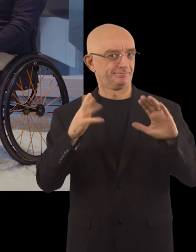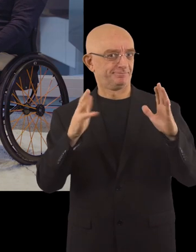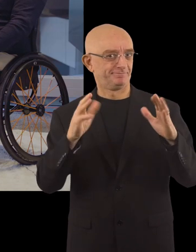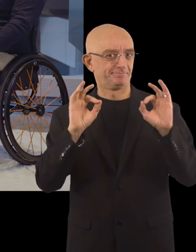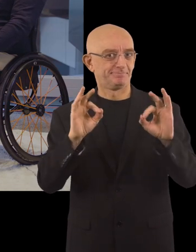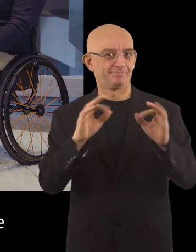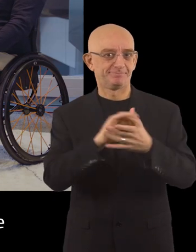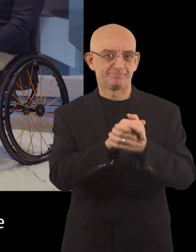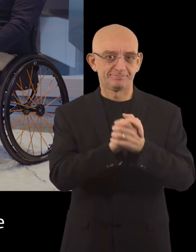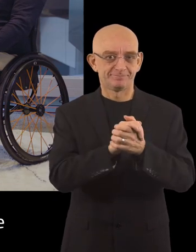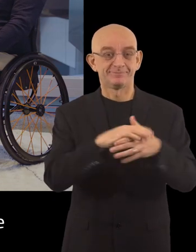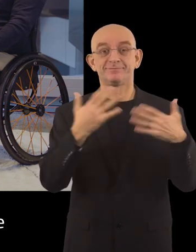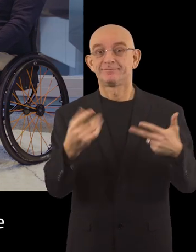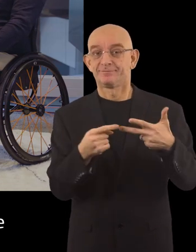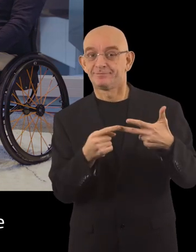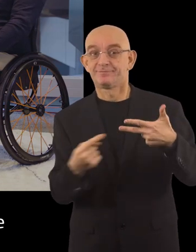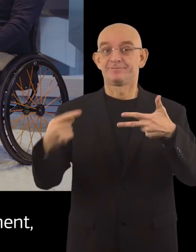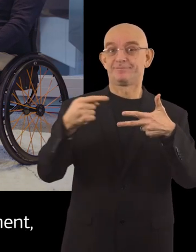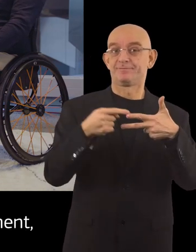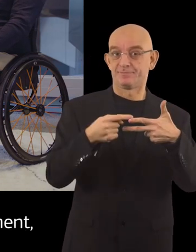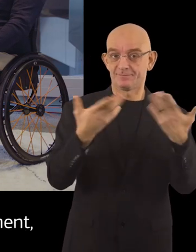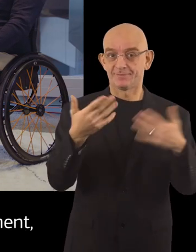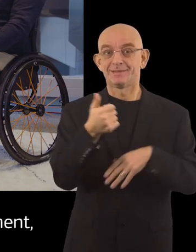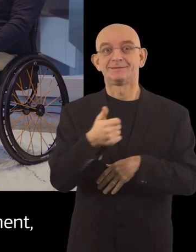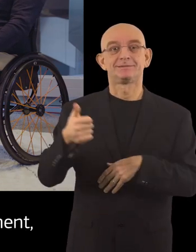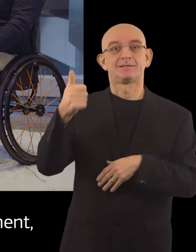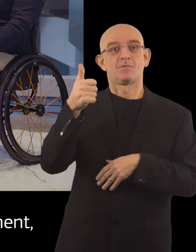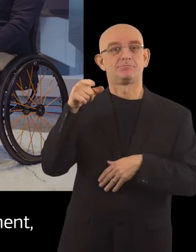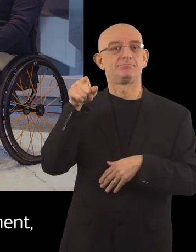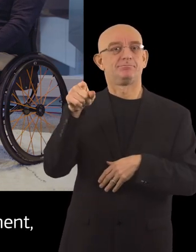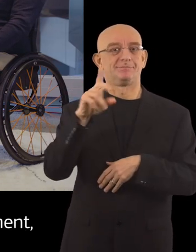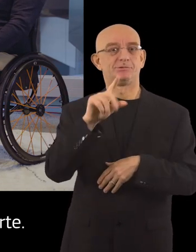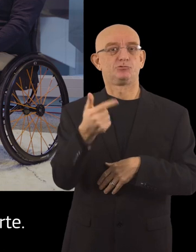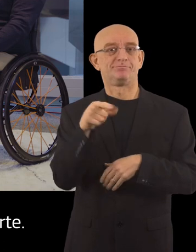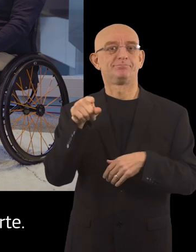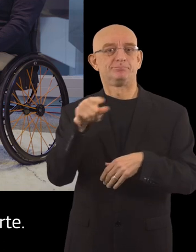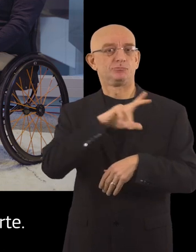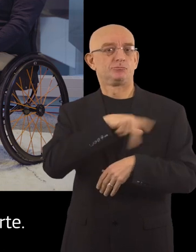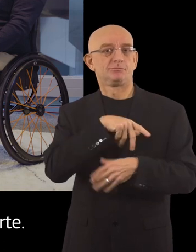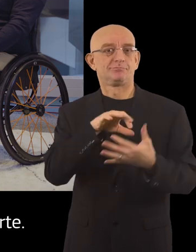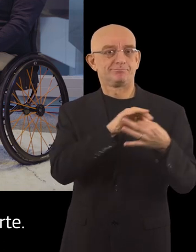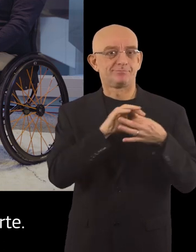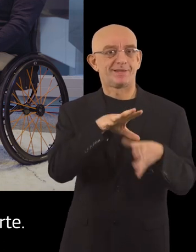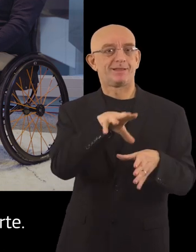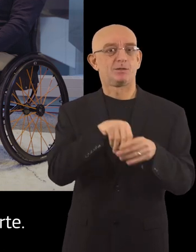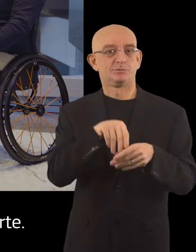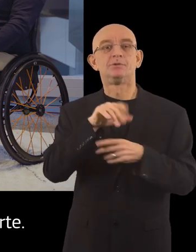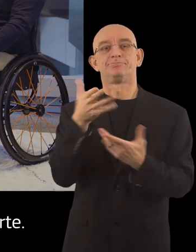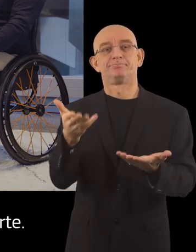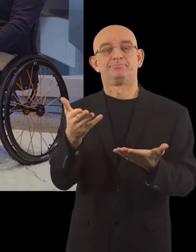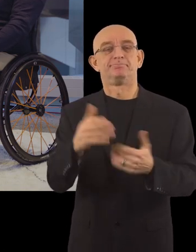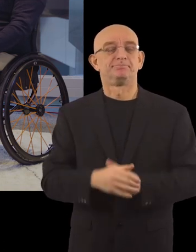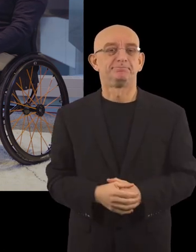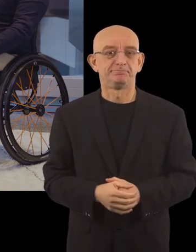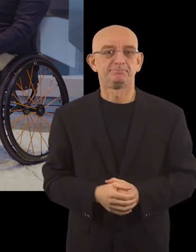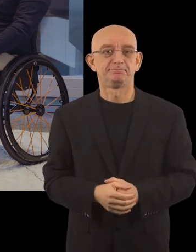Congratulations again. And here to announce the second place is the Director General of the DG Employment, Social Affairs and Inclusion, Mr. Joost